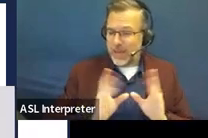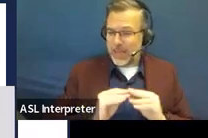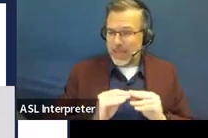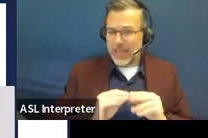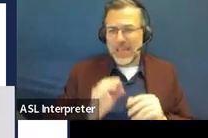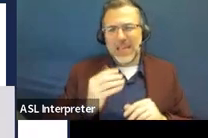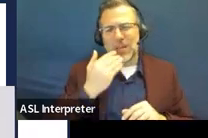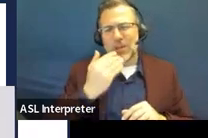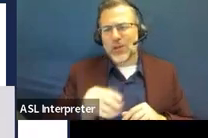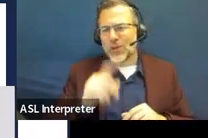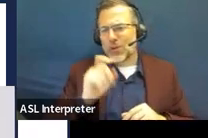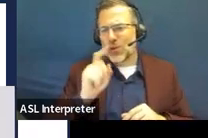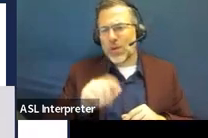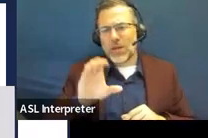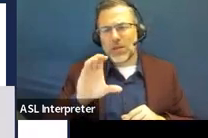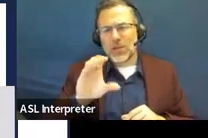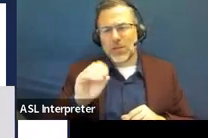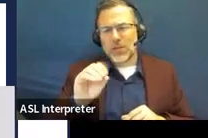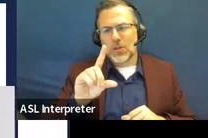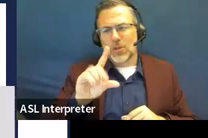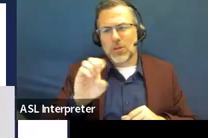who hopefully is with us here.